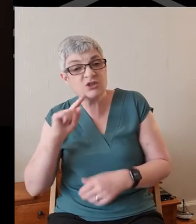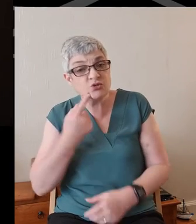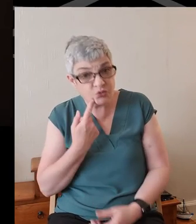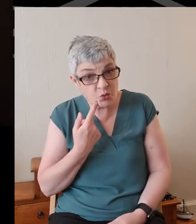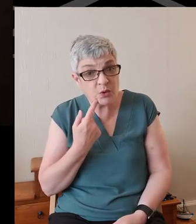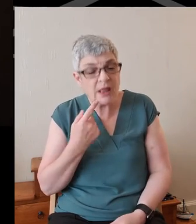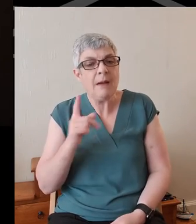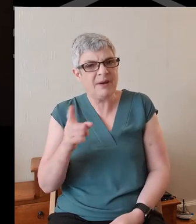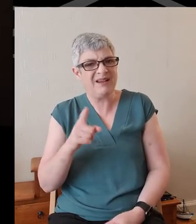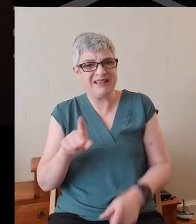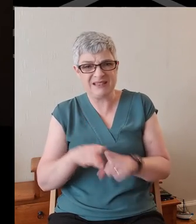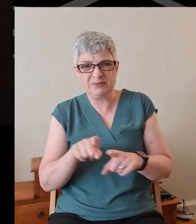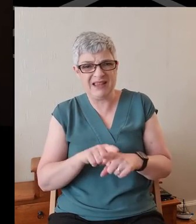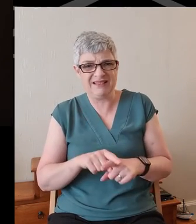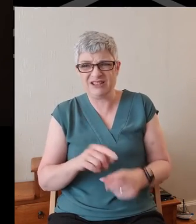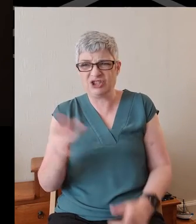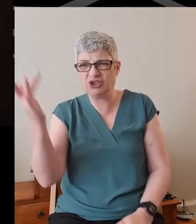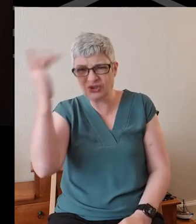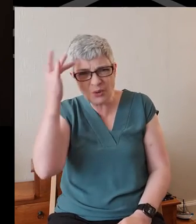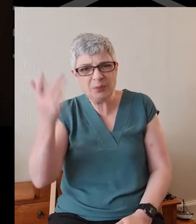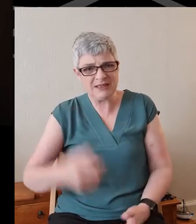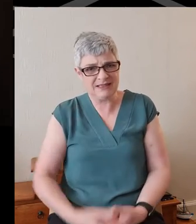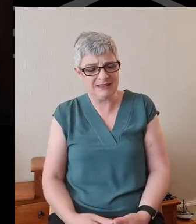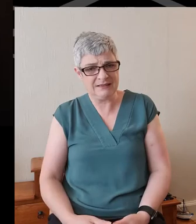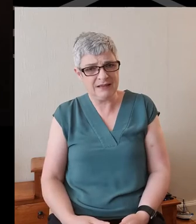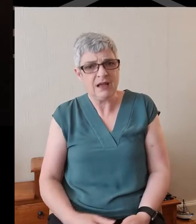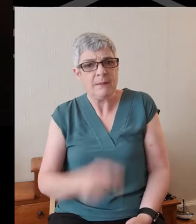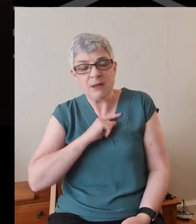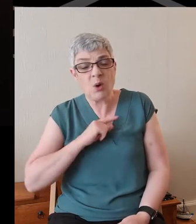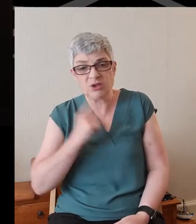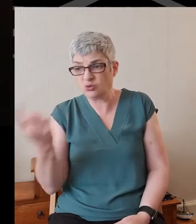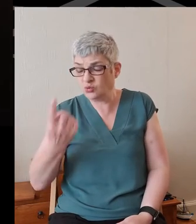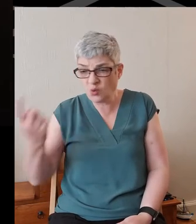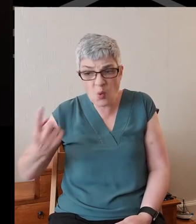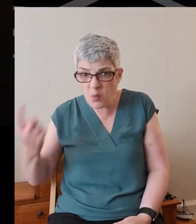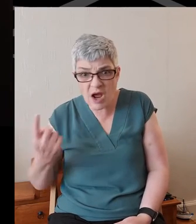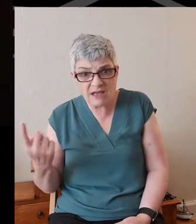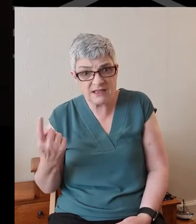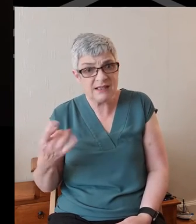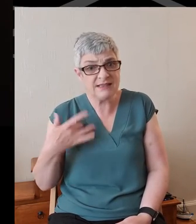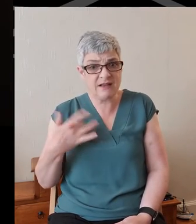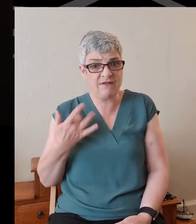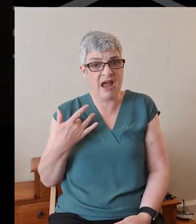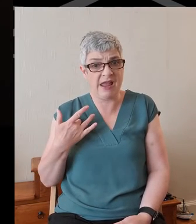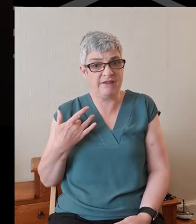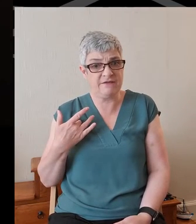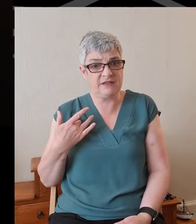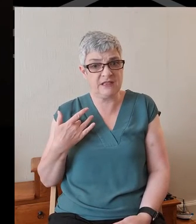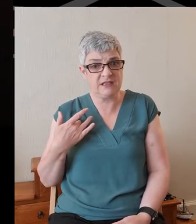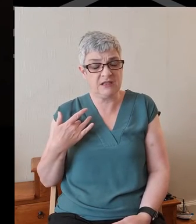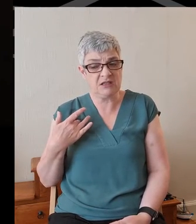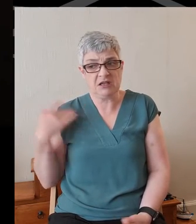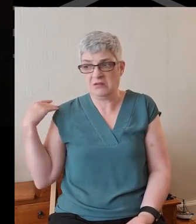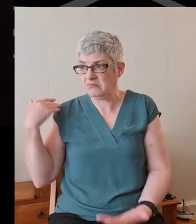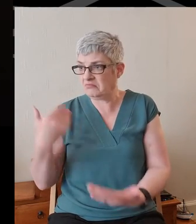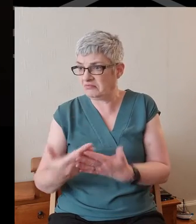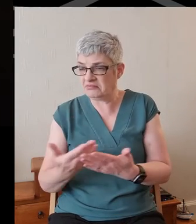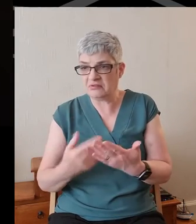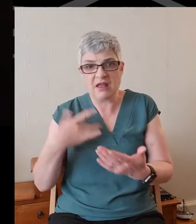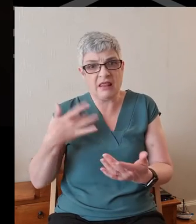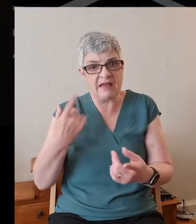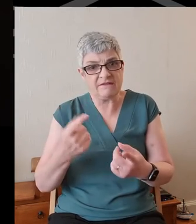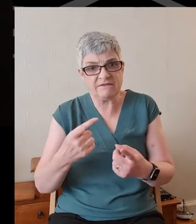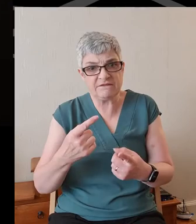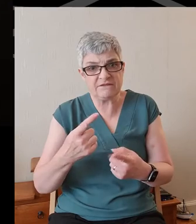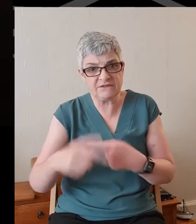but it's just ridiculous because there is no one who has survived into eternal life